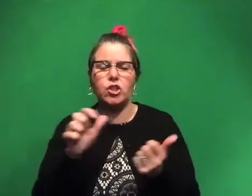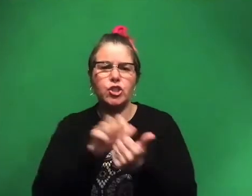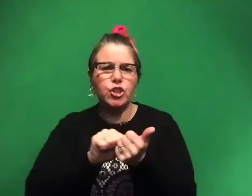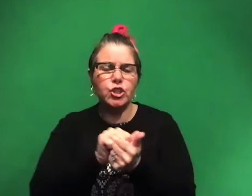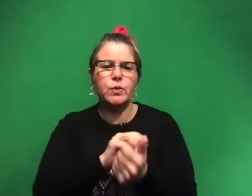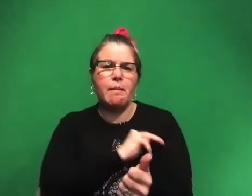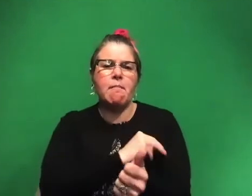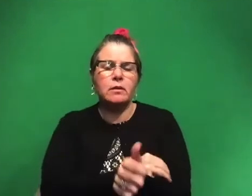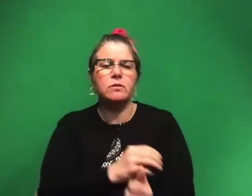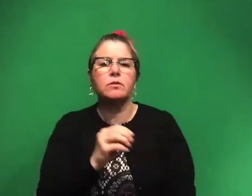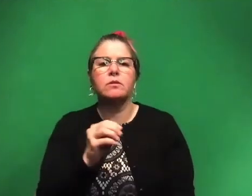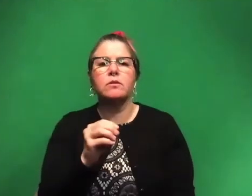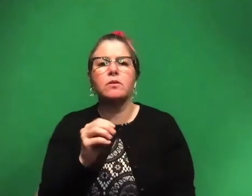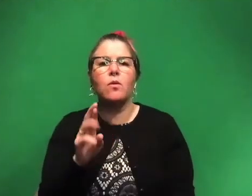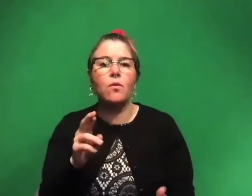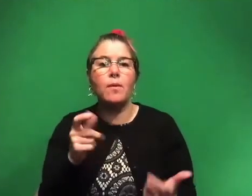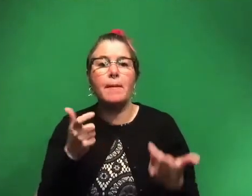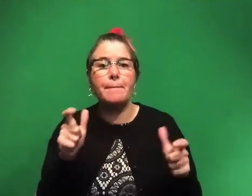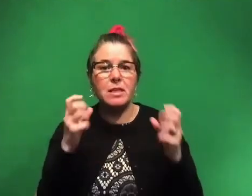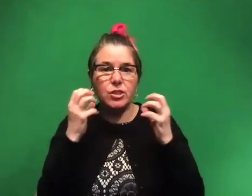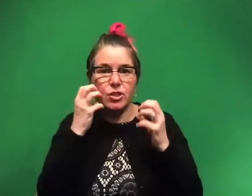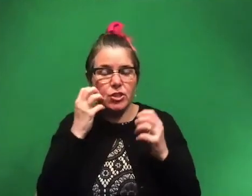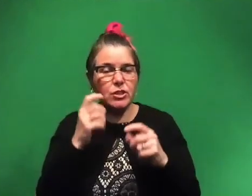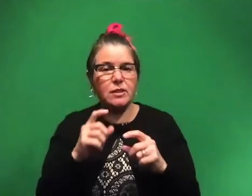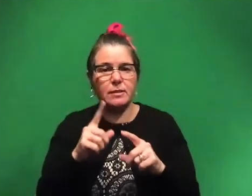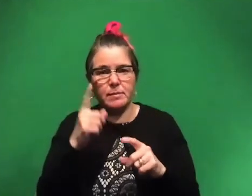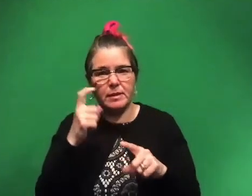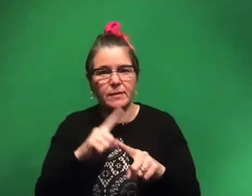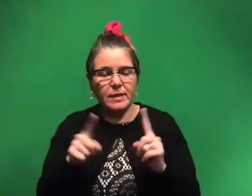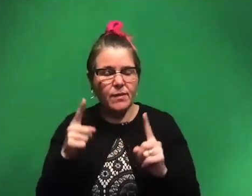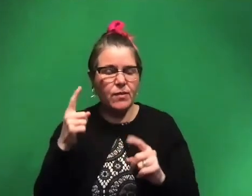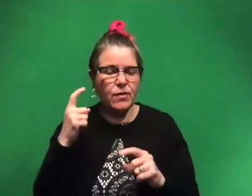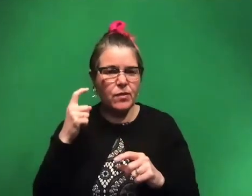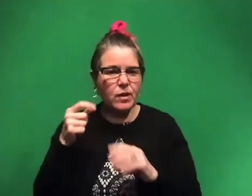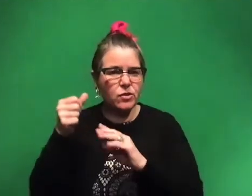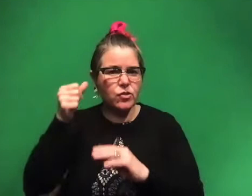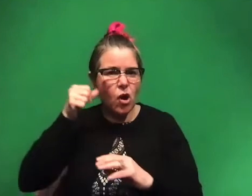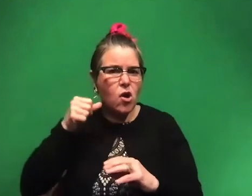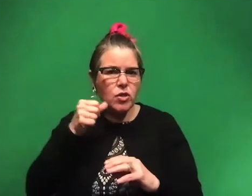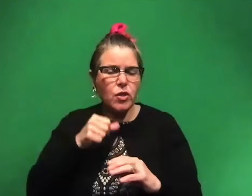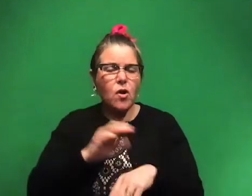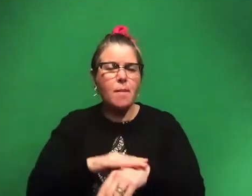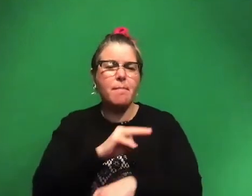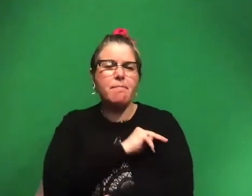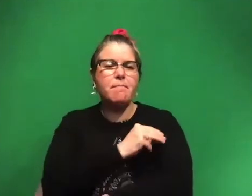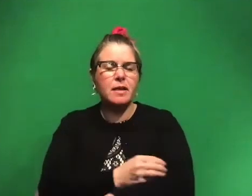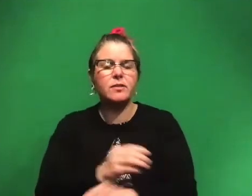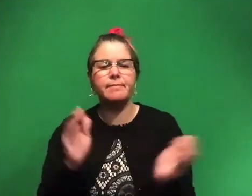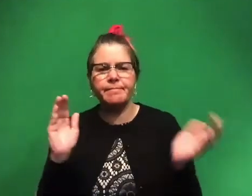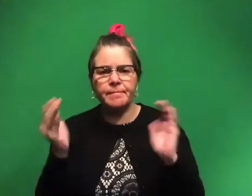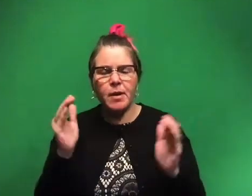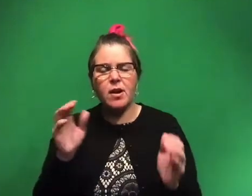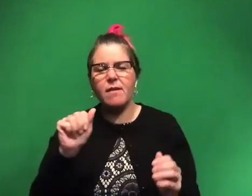or so probably maybe it had really big cheeks because of the different scarring on the muscles. And we could do a lot of comparative anatomy